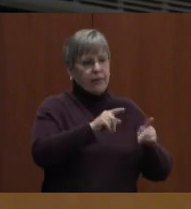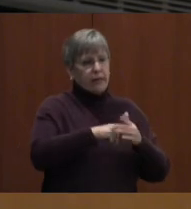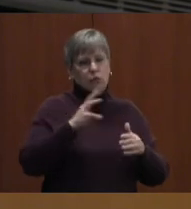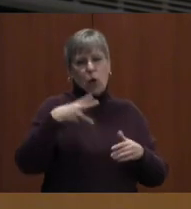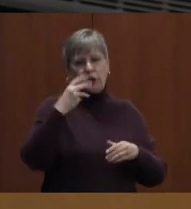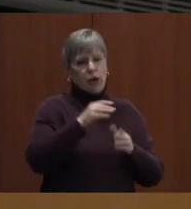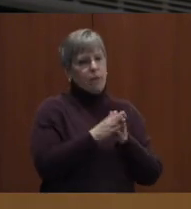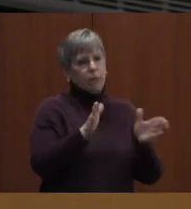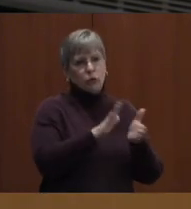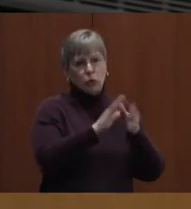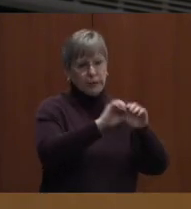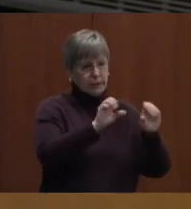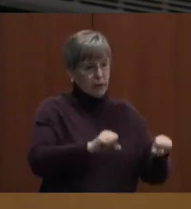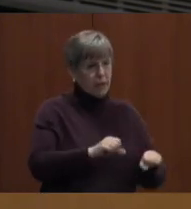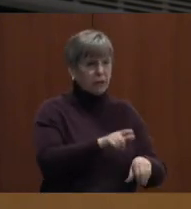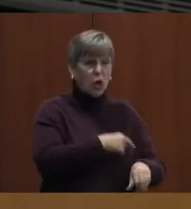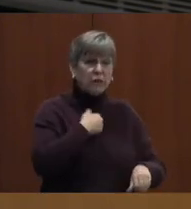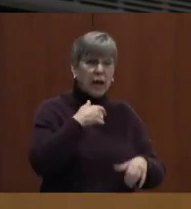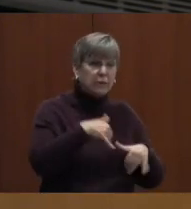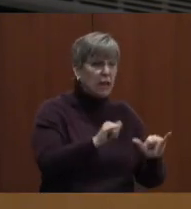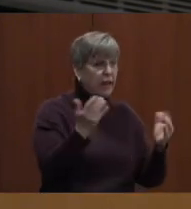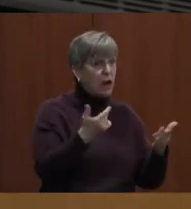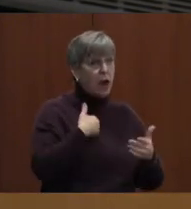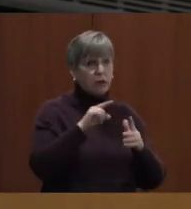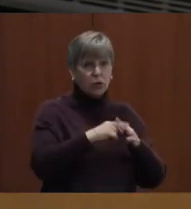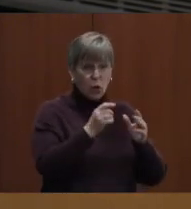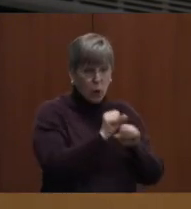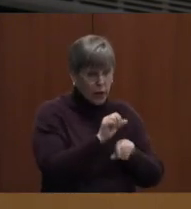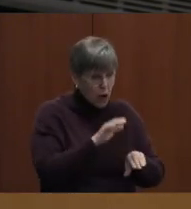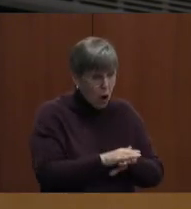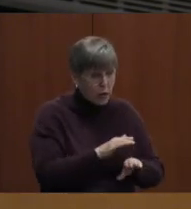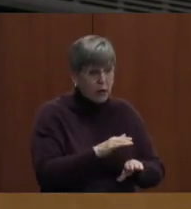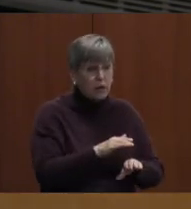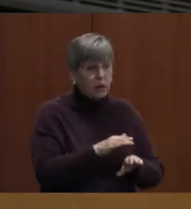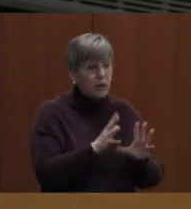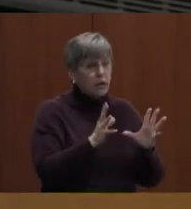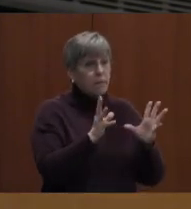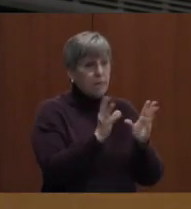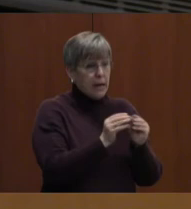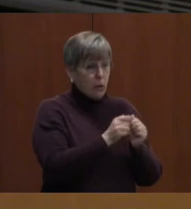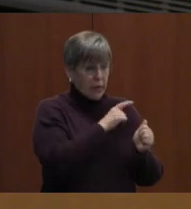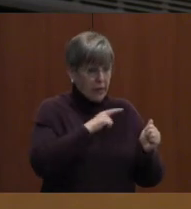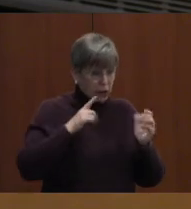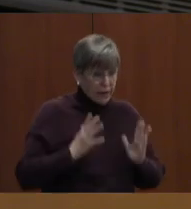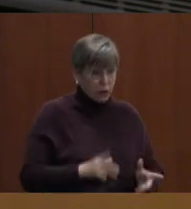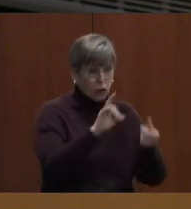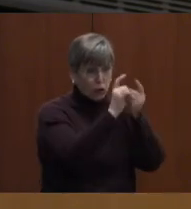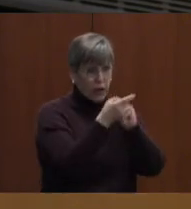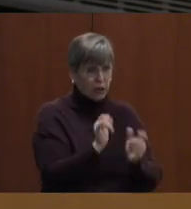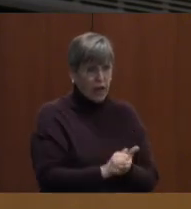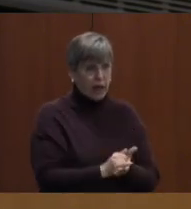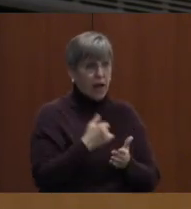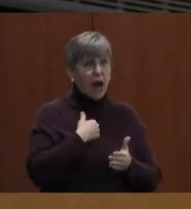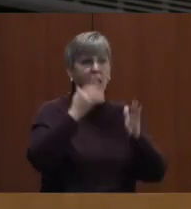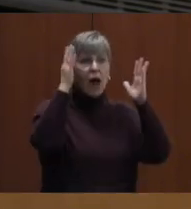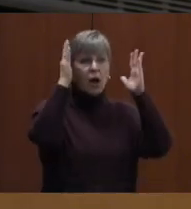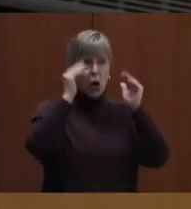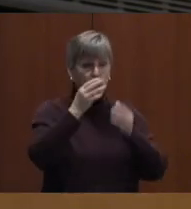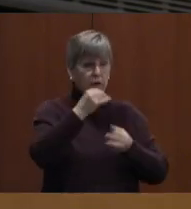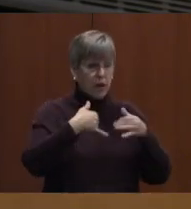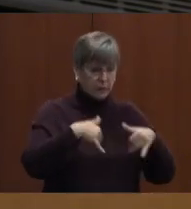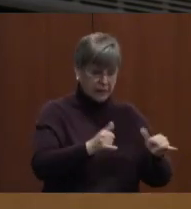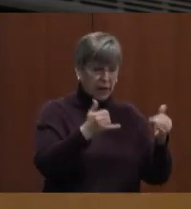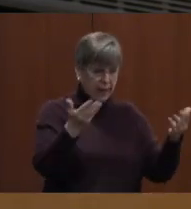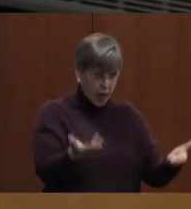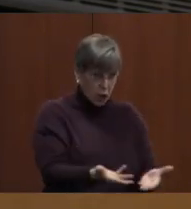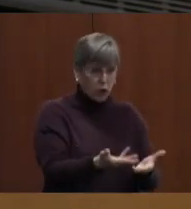system. And as long as I'm still here, I'm going to start working on meeting with our legislators to change that. And I hope that if I'm still